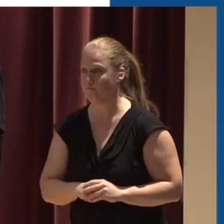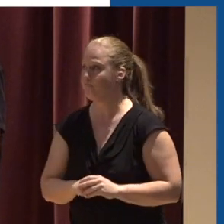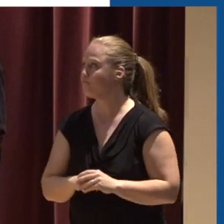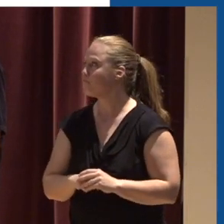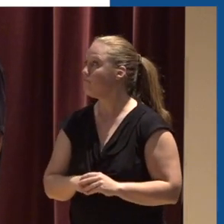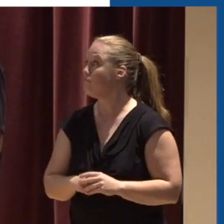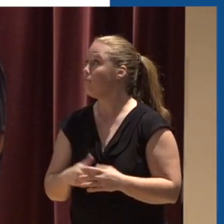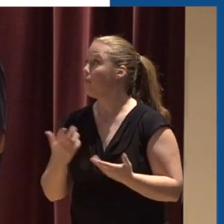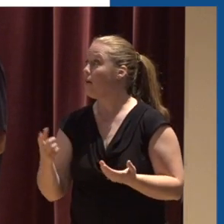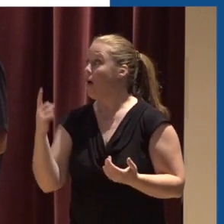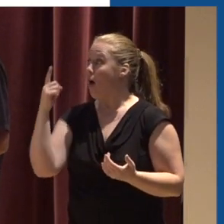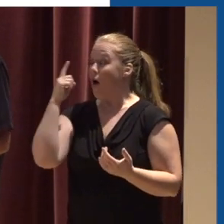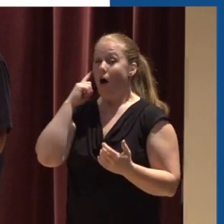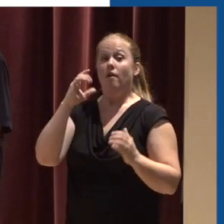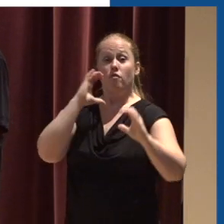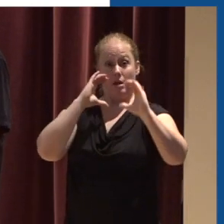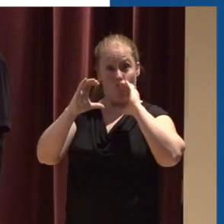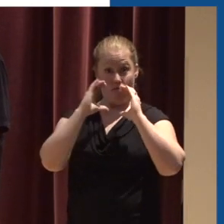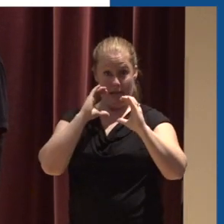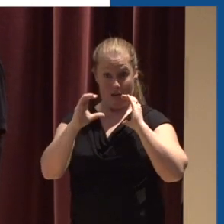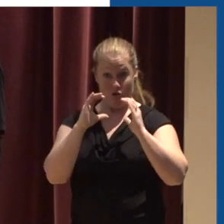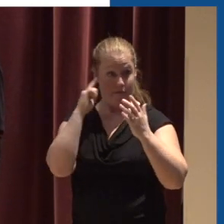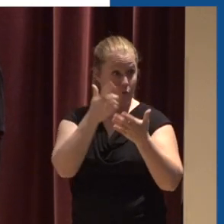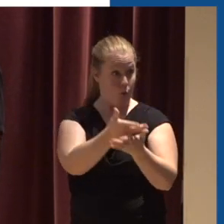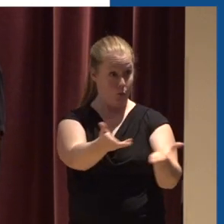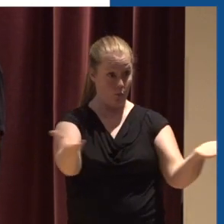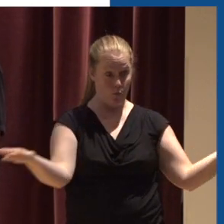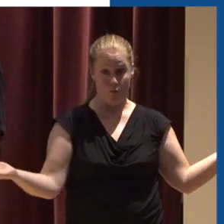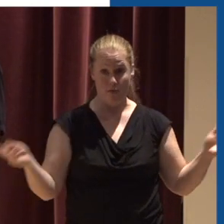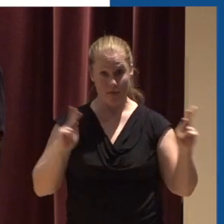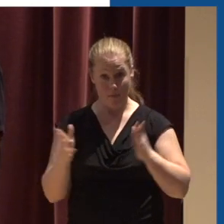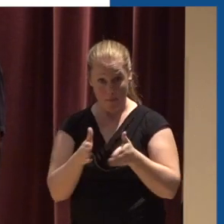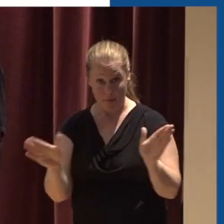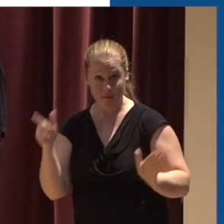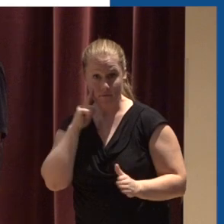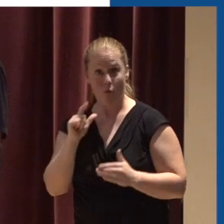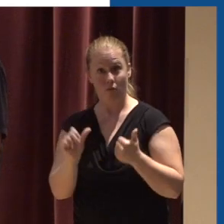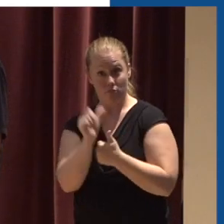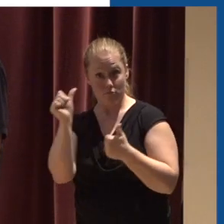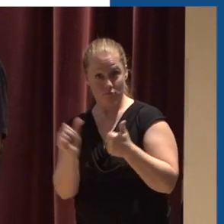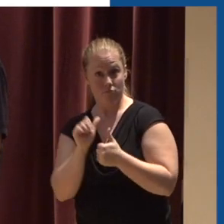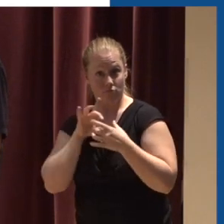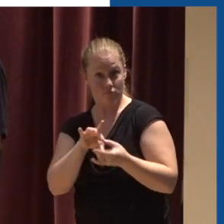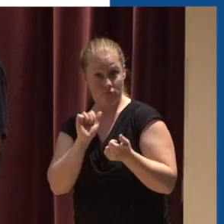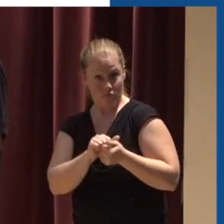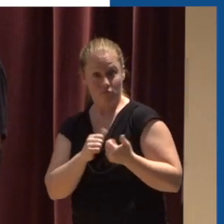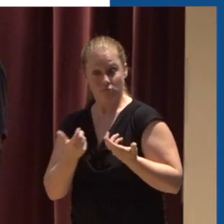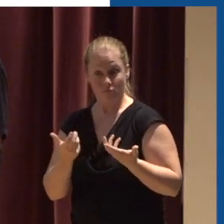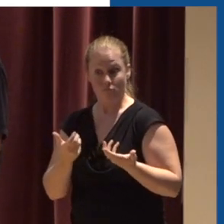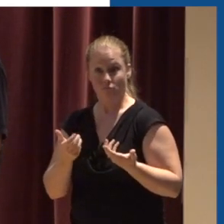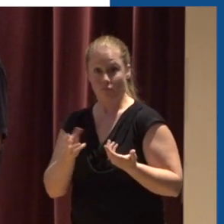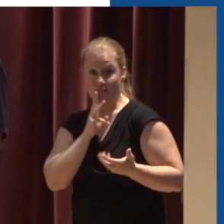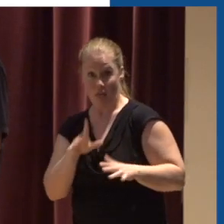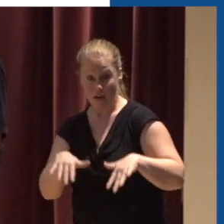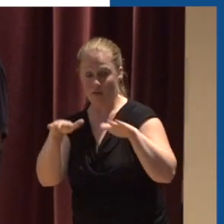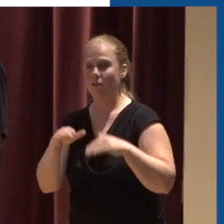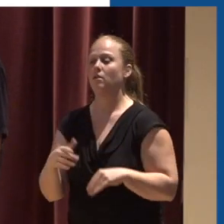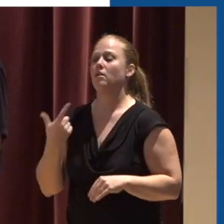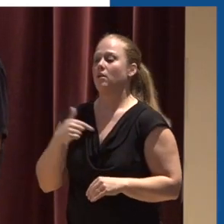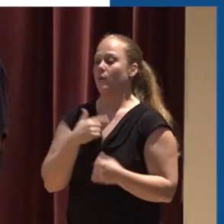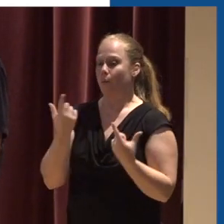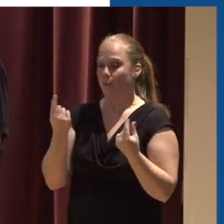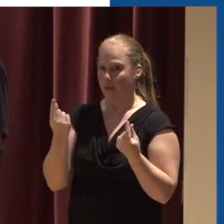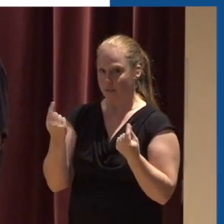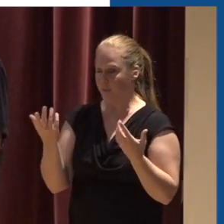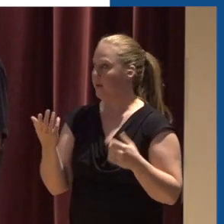And as far as the communications To you, the public, of the flood threat But we, one of the primary avenues that we use for